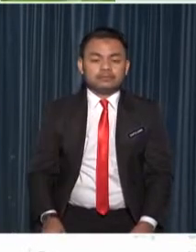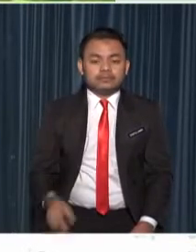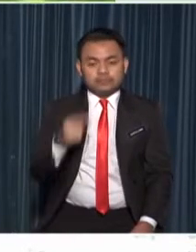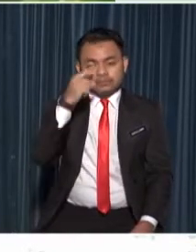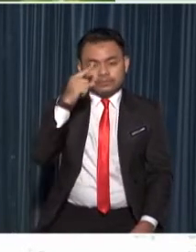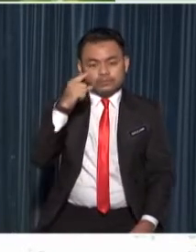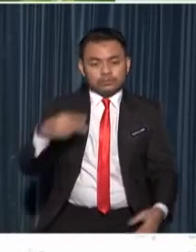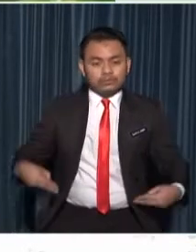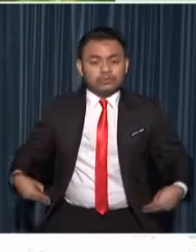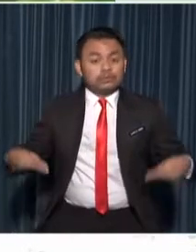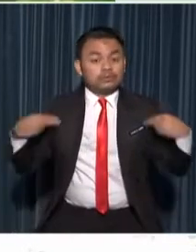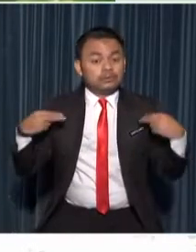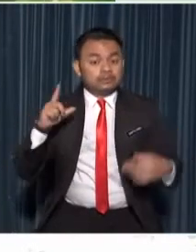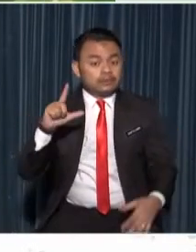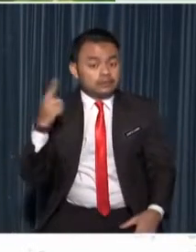living things